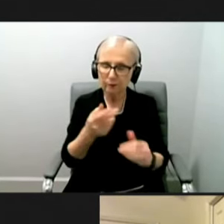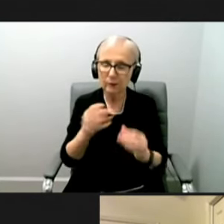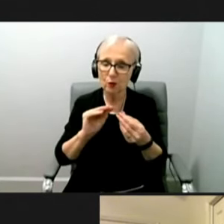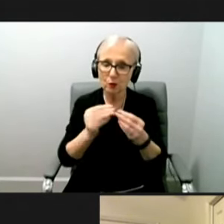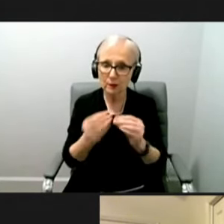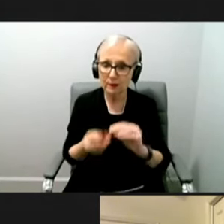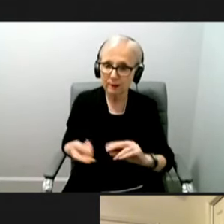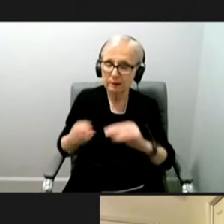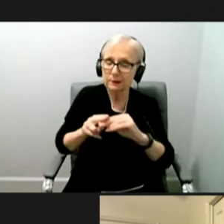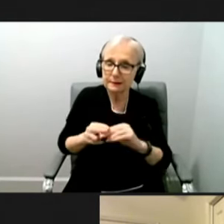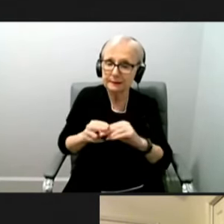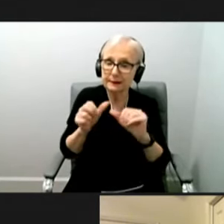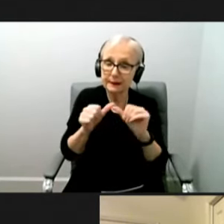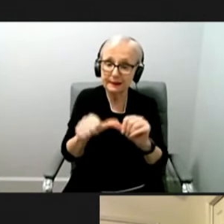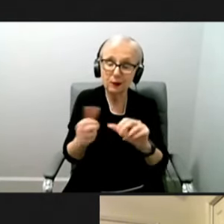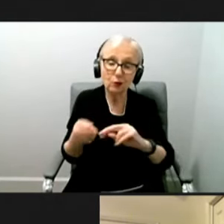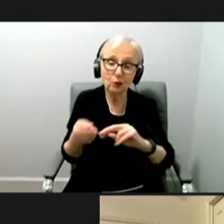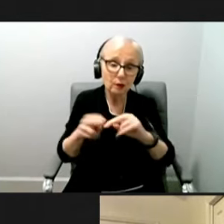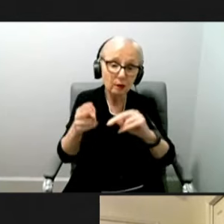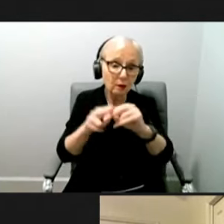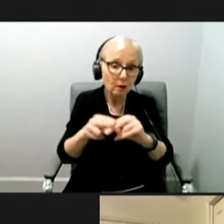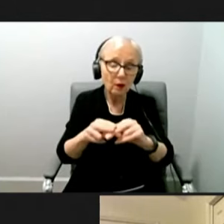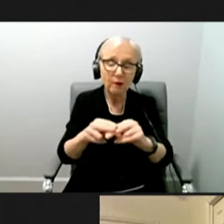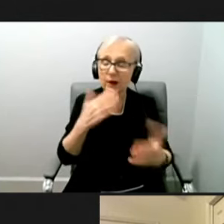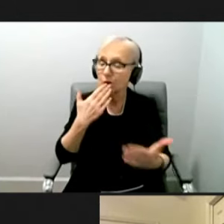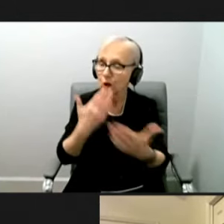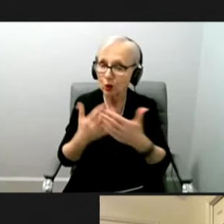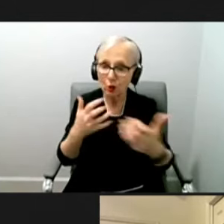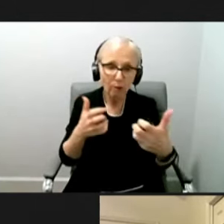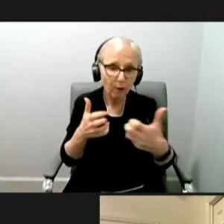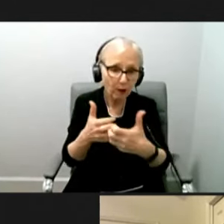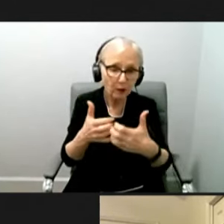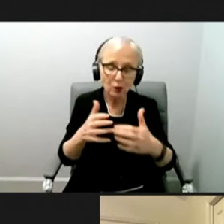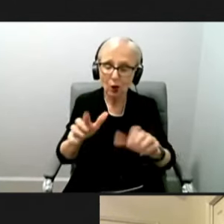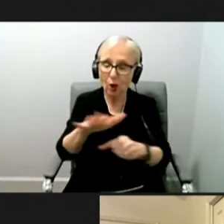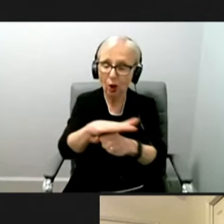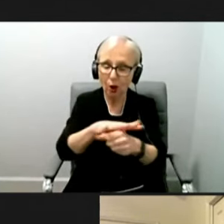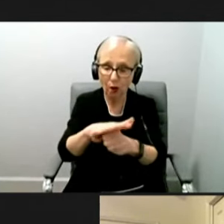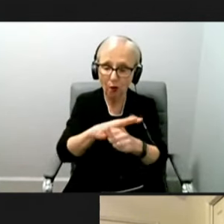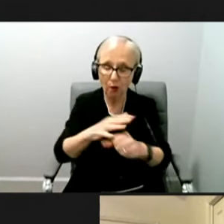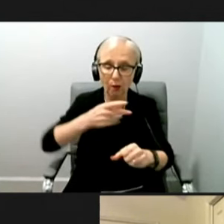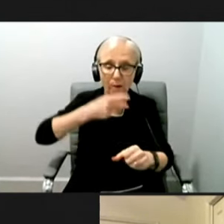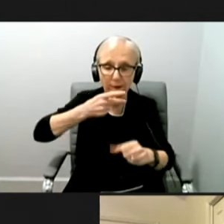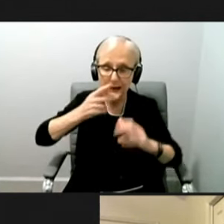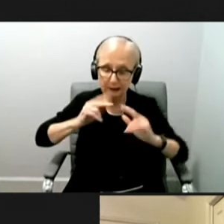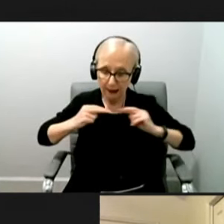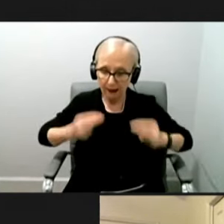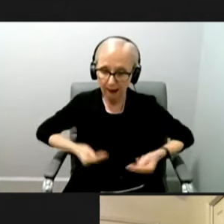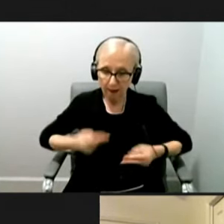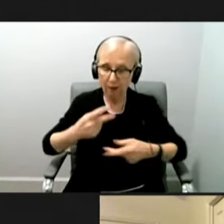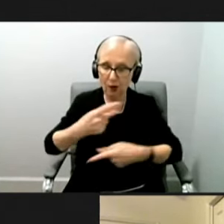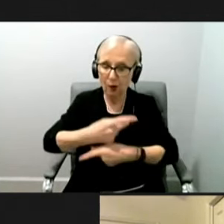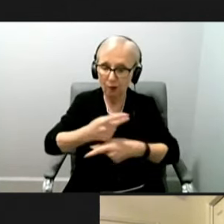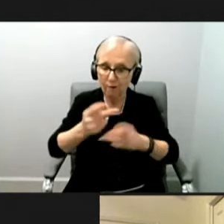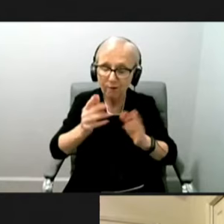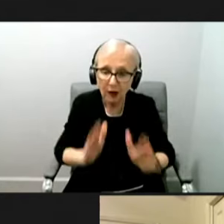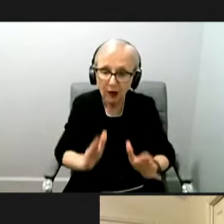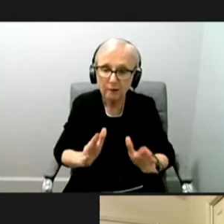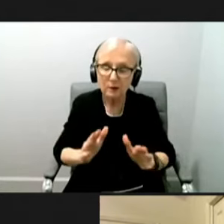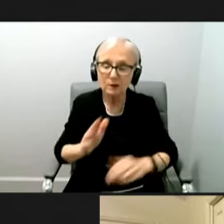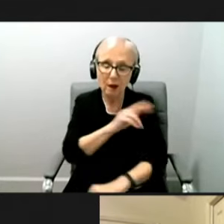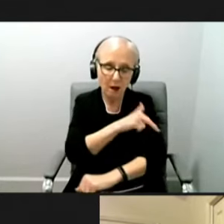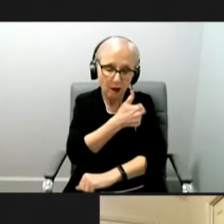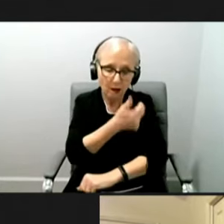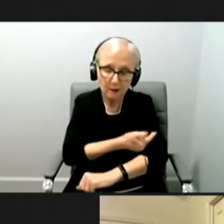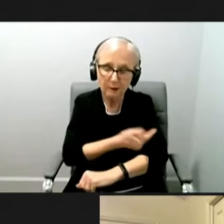to increase. We've had great partners at our local public health, our providers, our hospitals, our pharmacies, and then